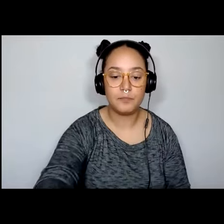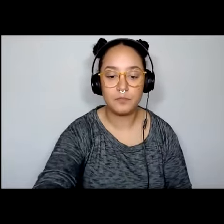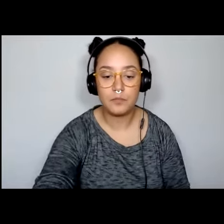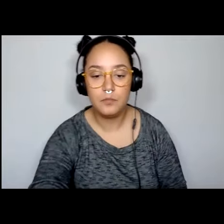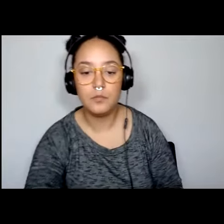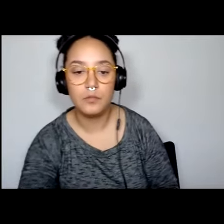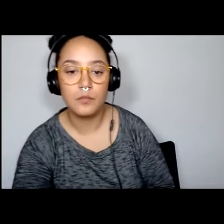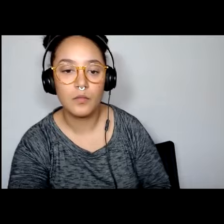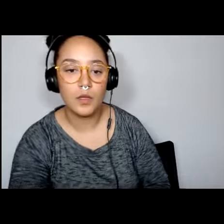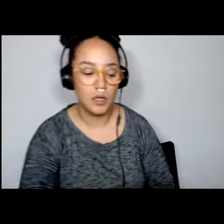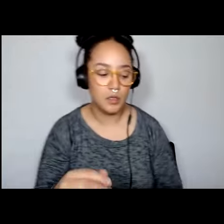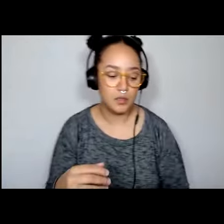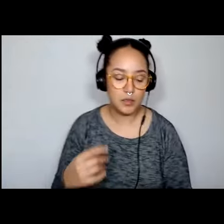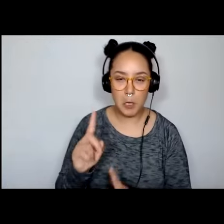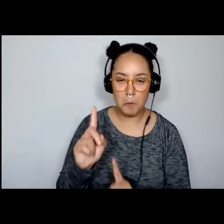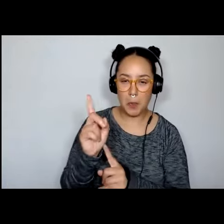So just give me one second.